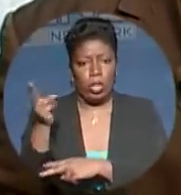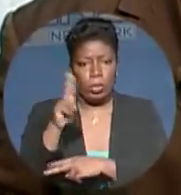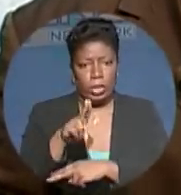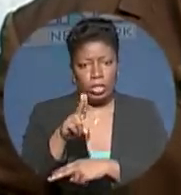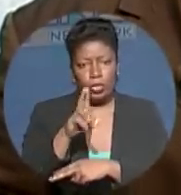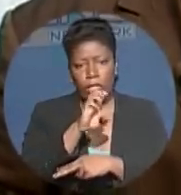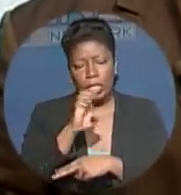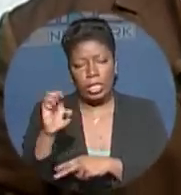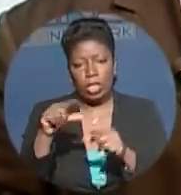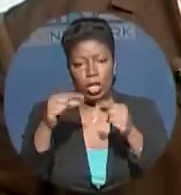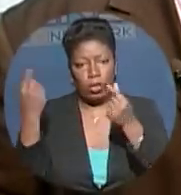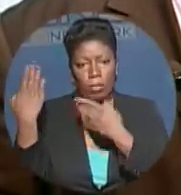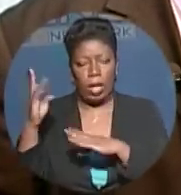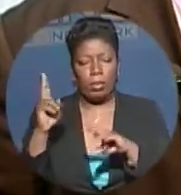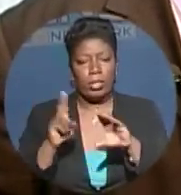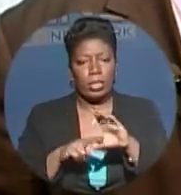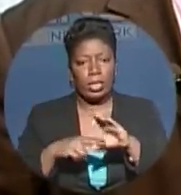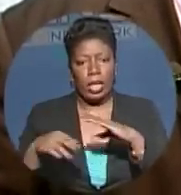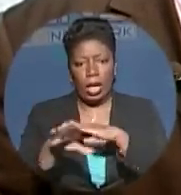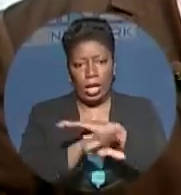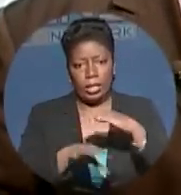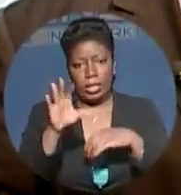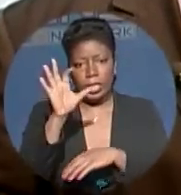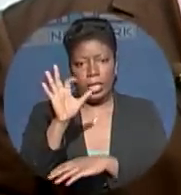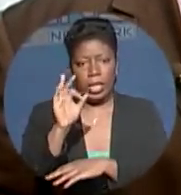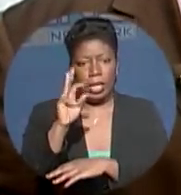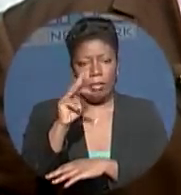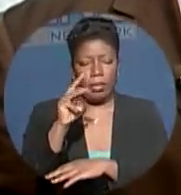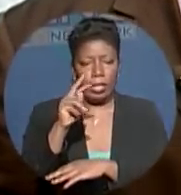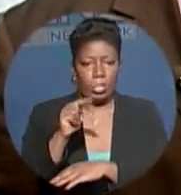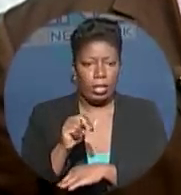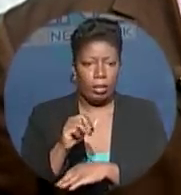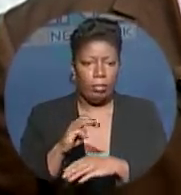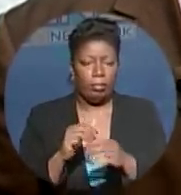Grand Bahamas seat under the FNM. Clint Watson, ZNS News.